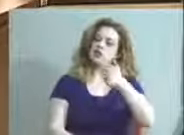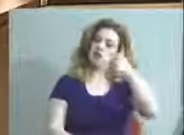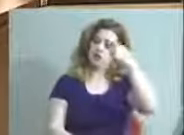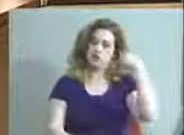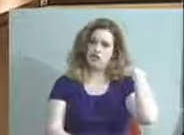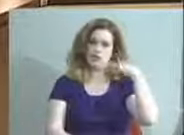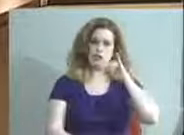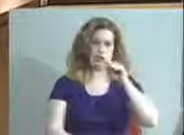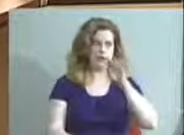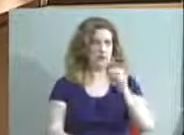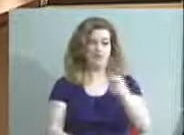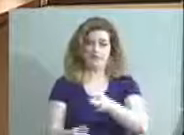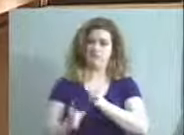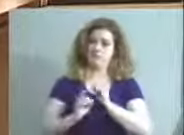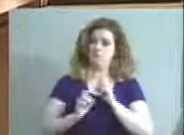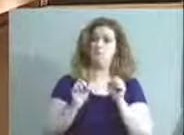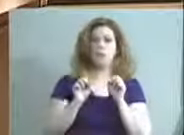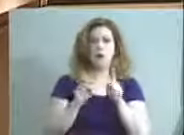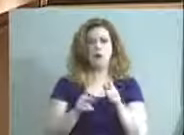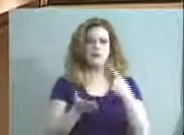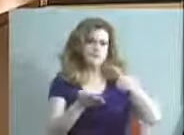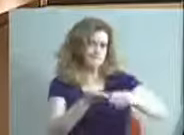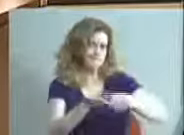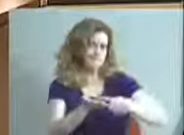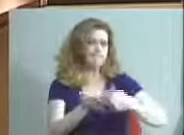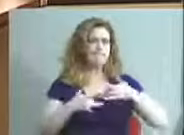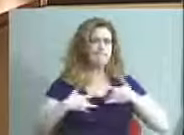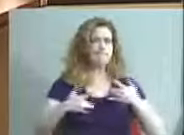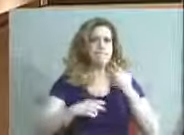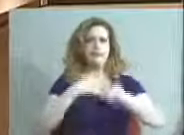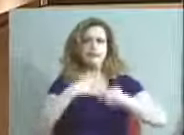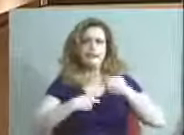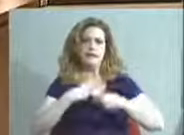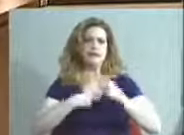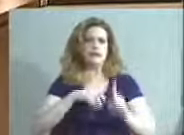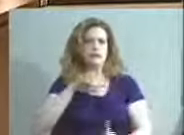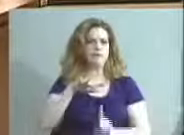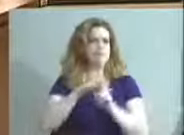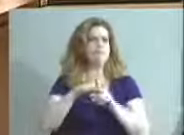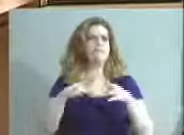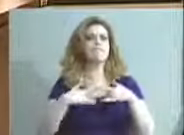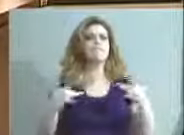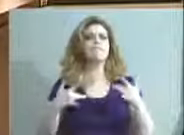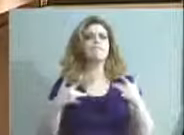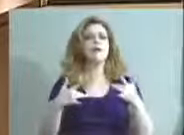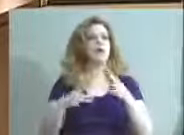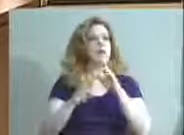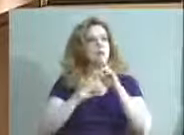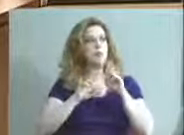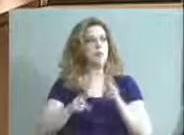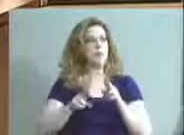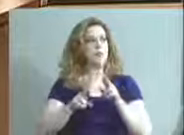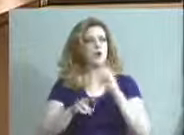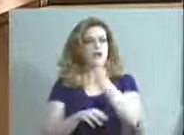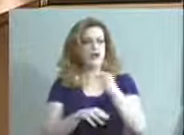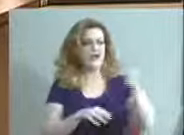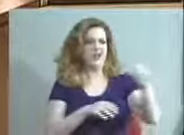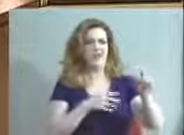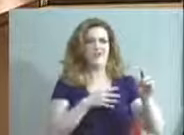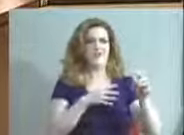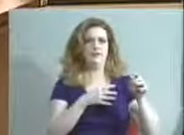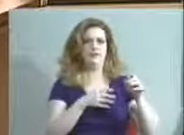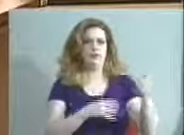and thank you for giving me the opportunity to address the issue that's been raised about the reporting of seclusions and restraints.